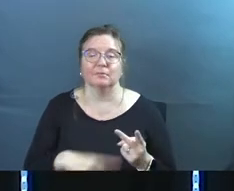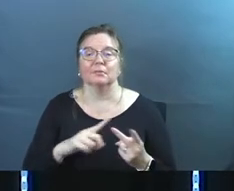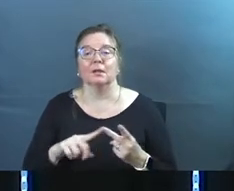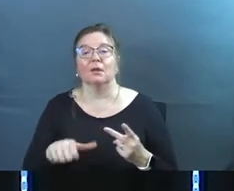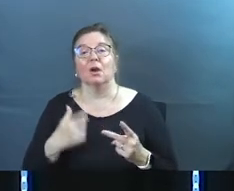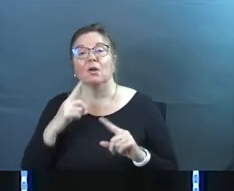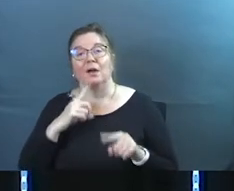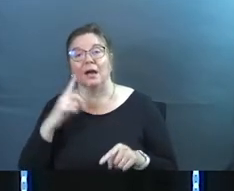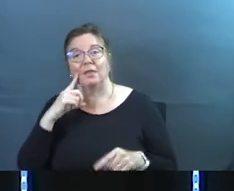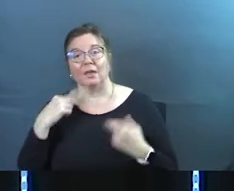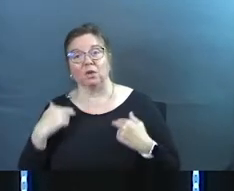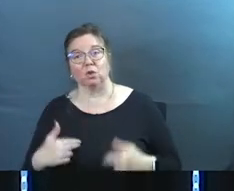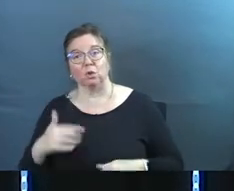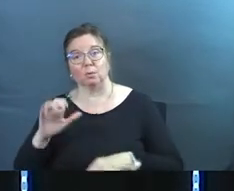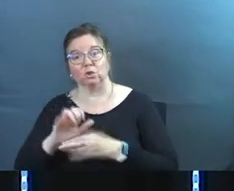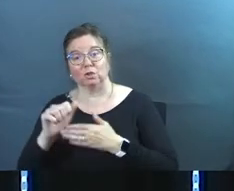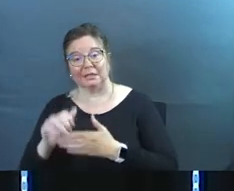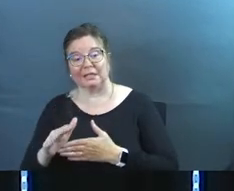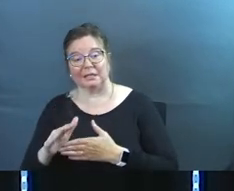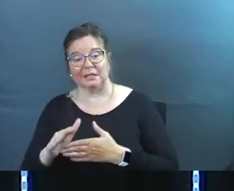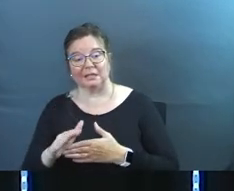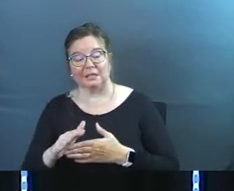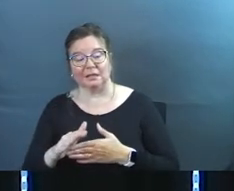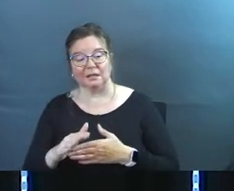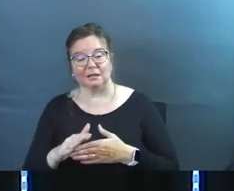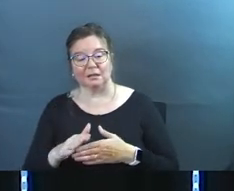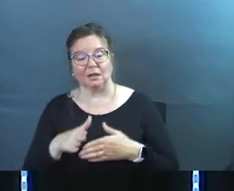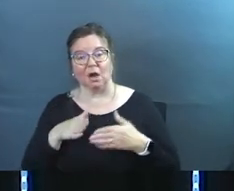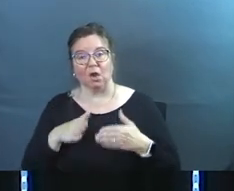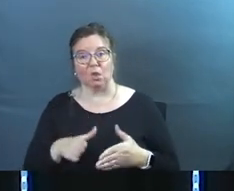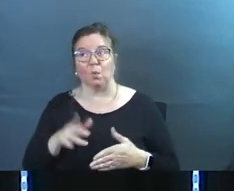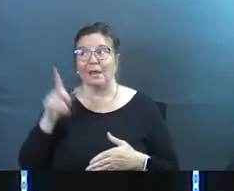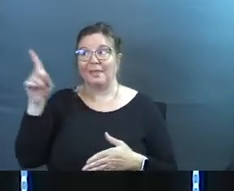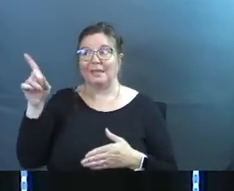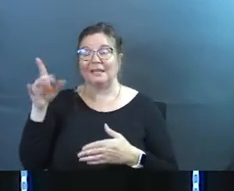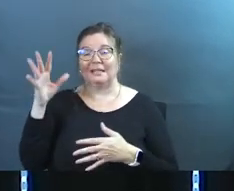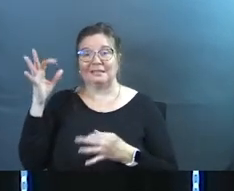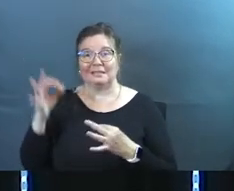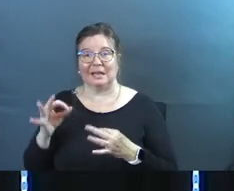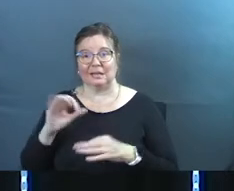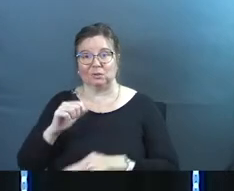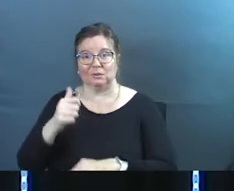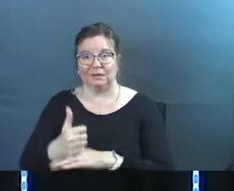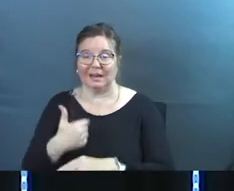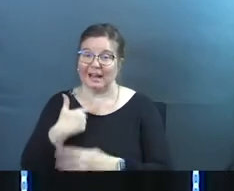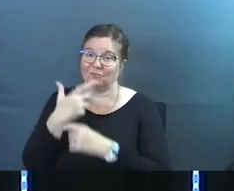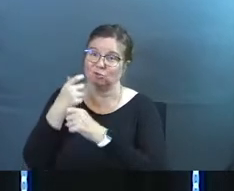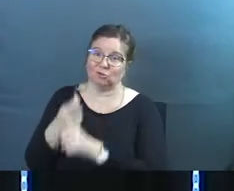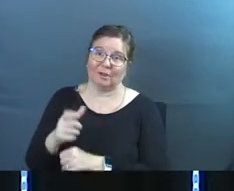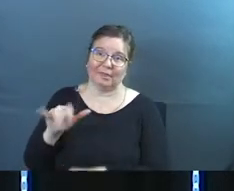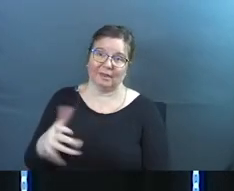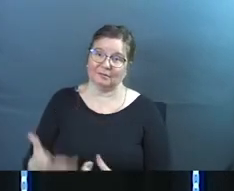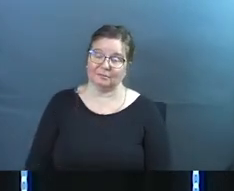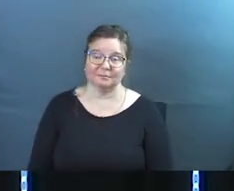I think is that human church leaders are the way simply that he chose to do this. And I got to trust him.